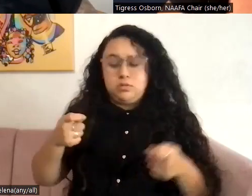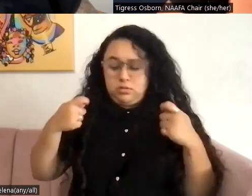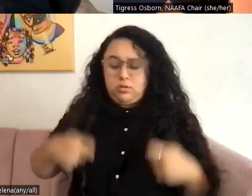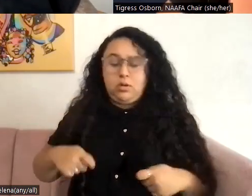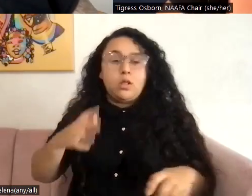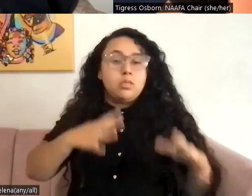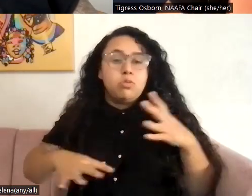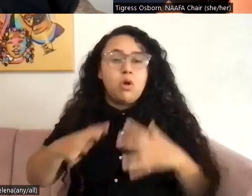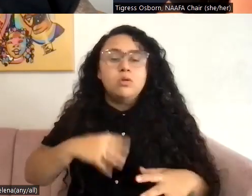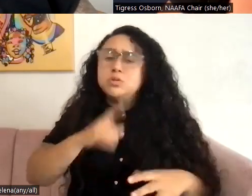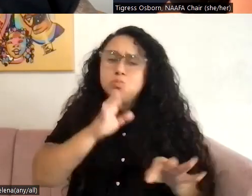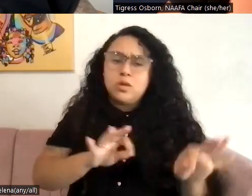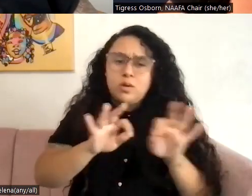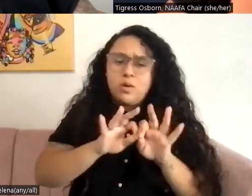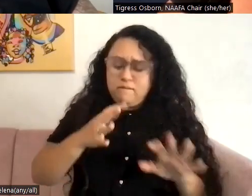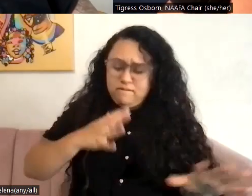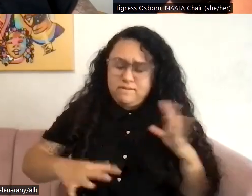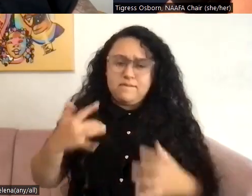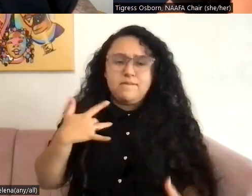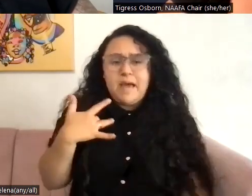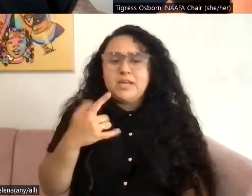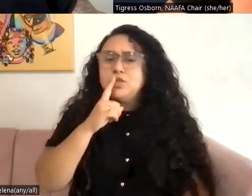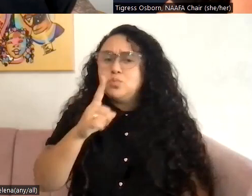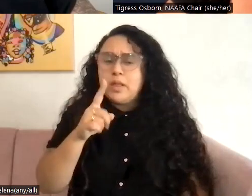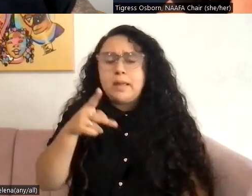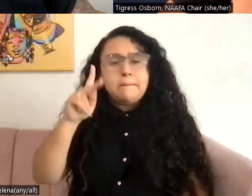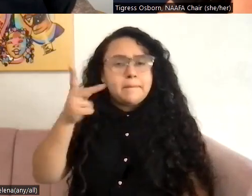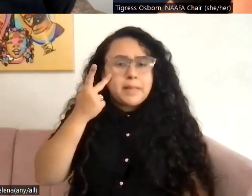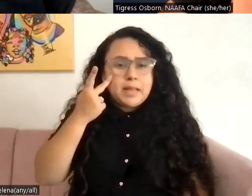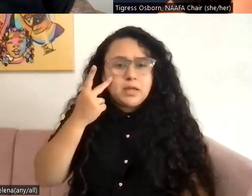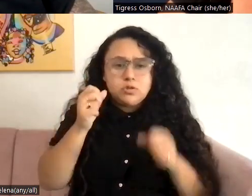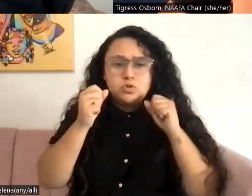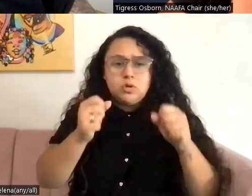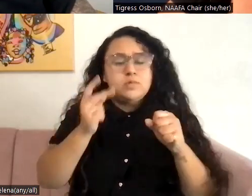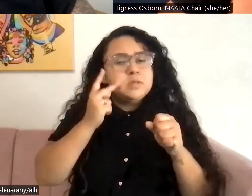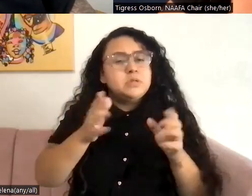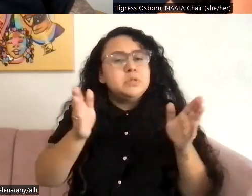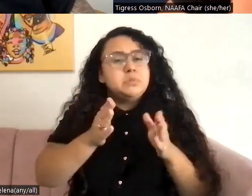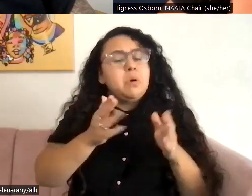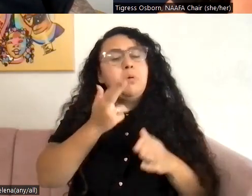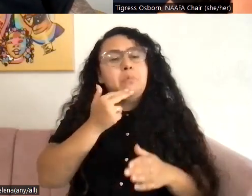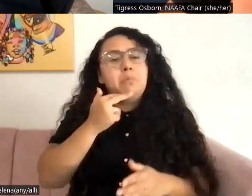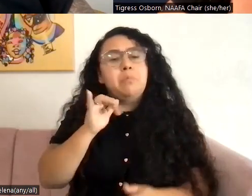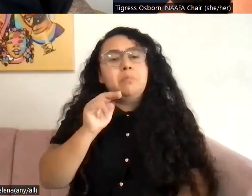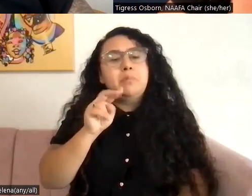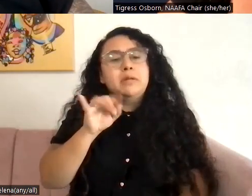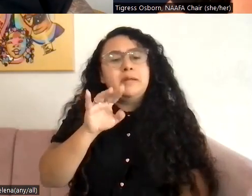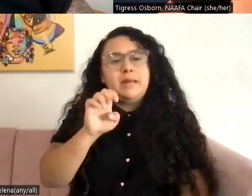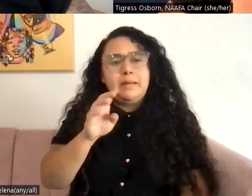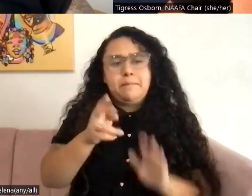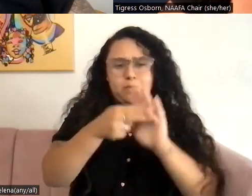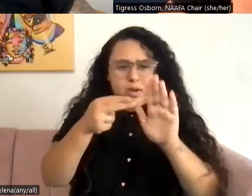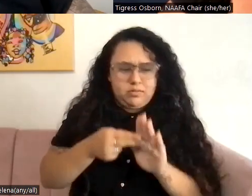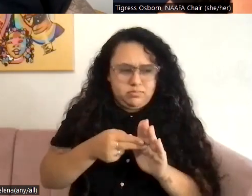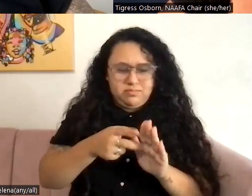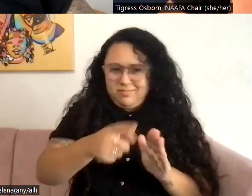very political because, um, as we've seen with these small indie brands, it's not hard or impossible to make